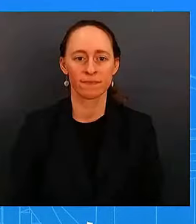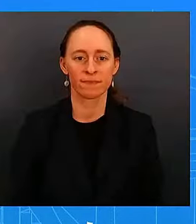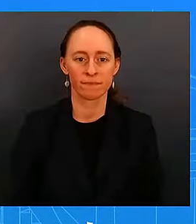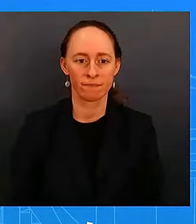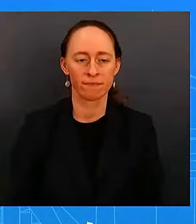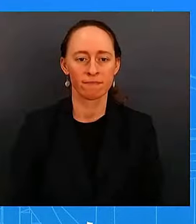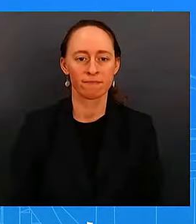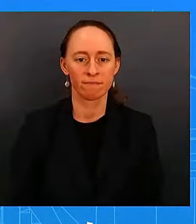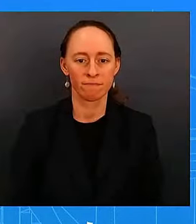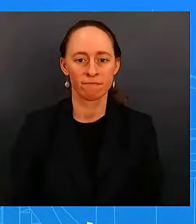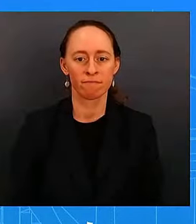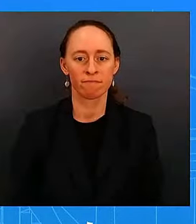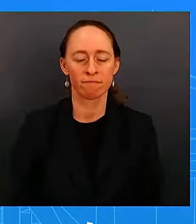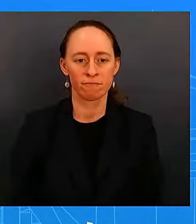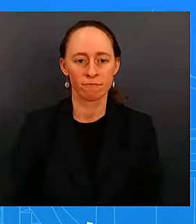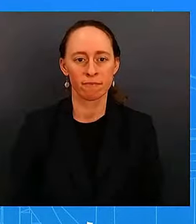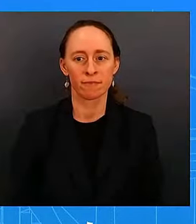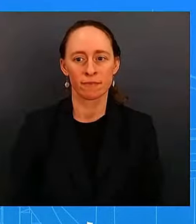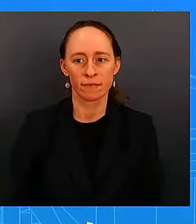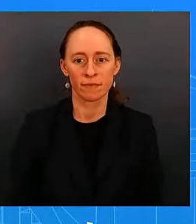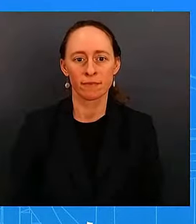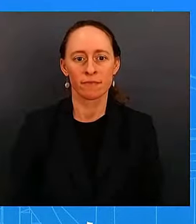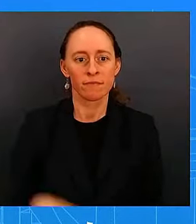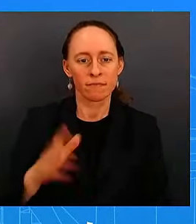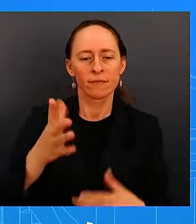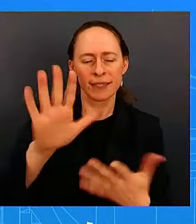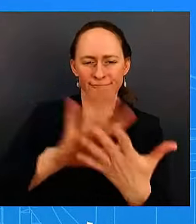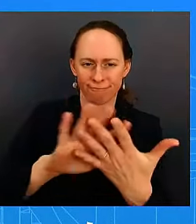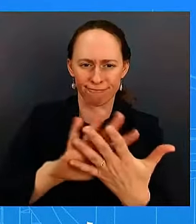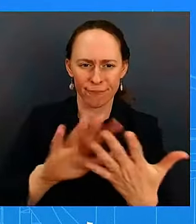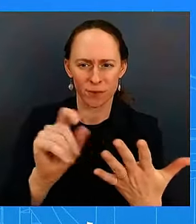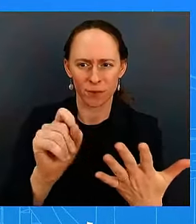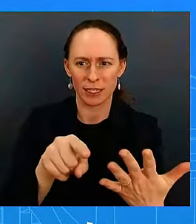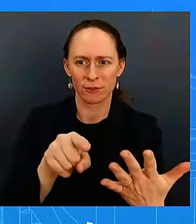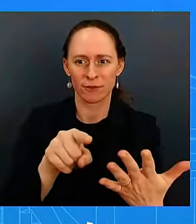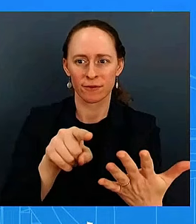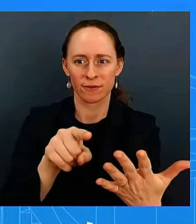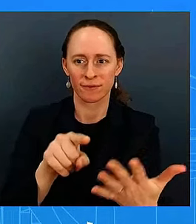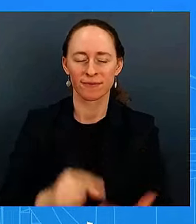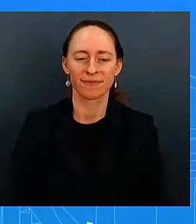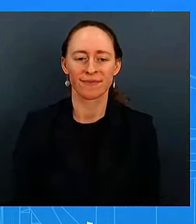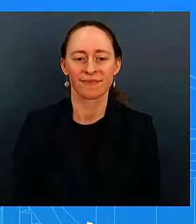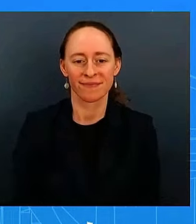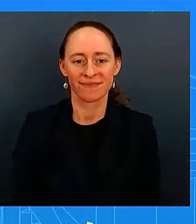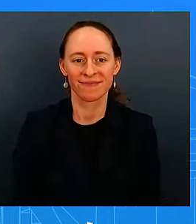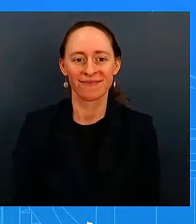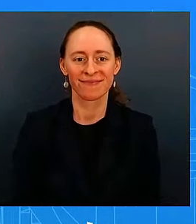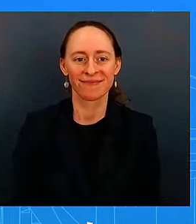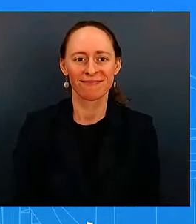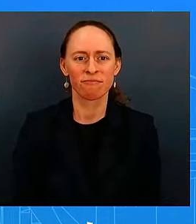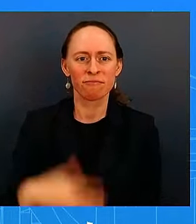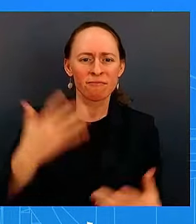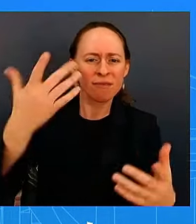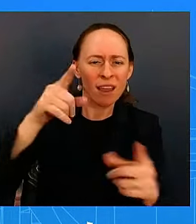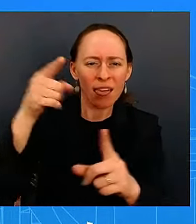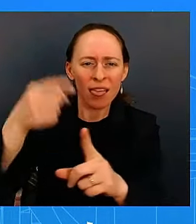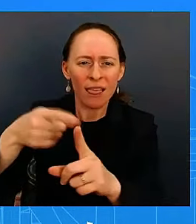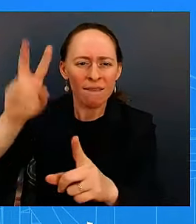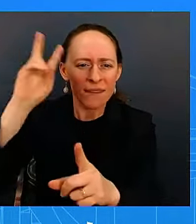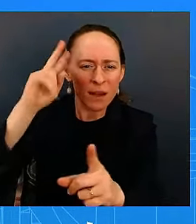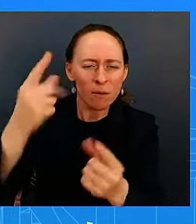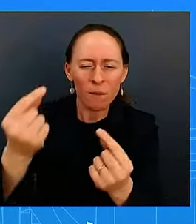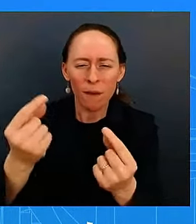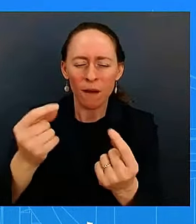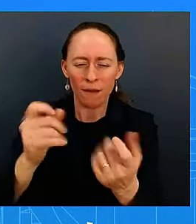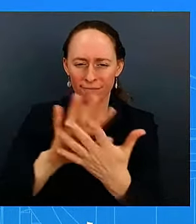plan to build with about three million units um should she become president and should that legislation gets passed how important would